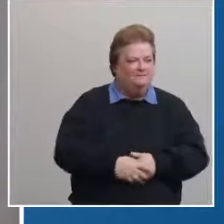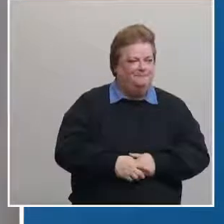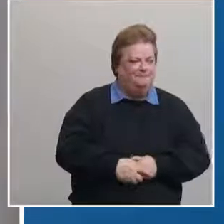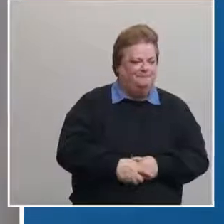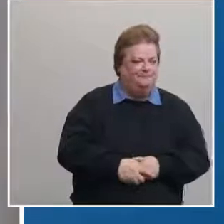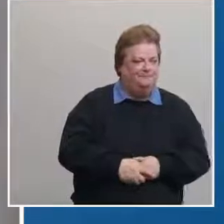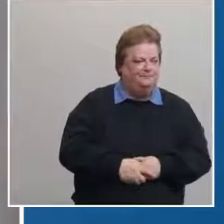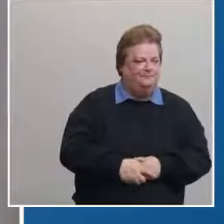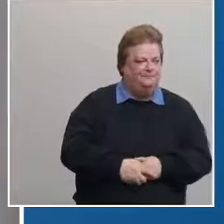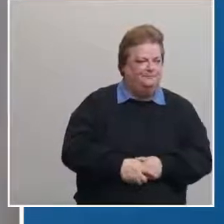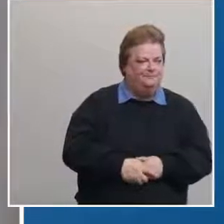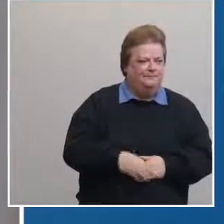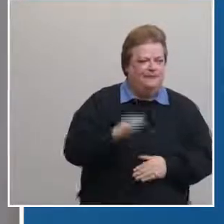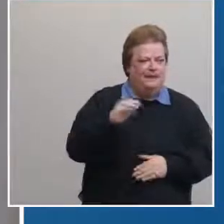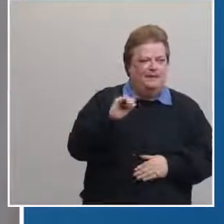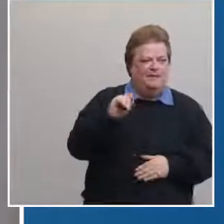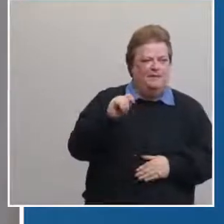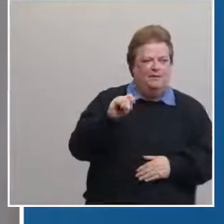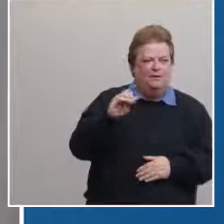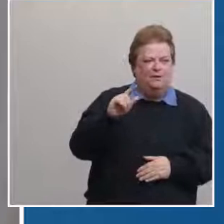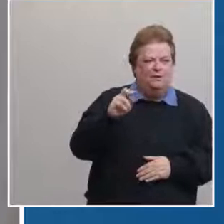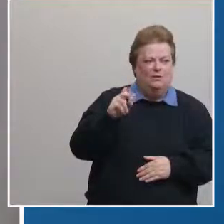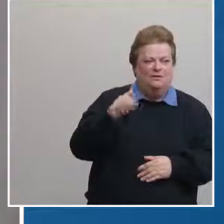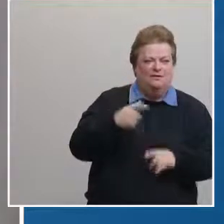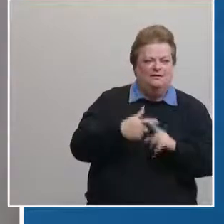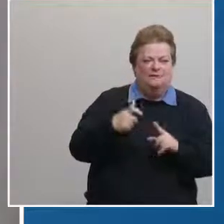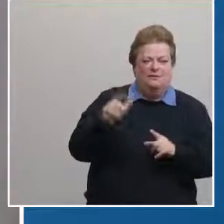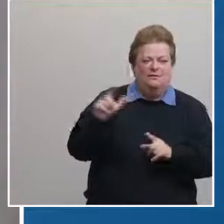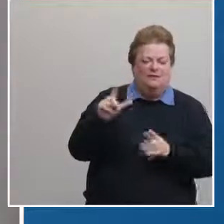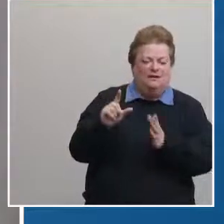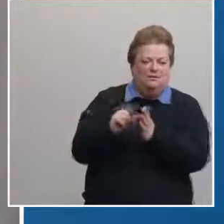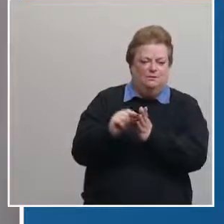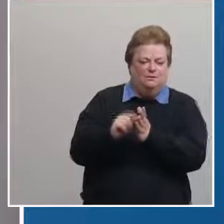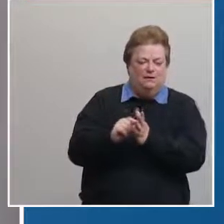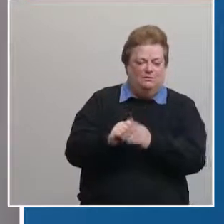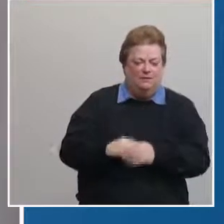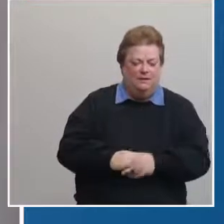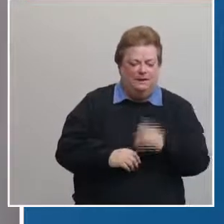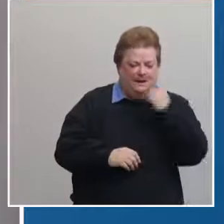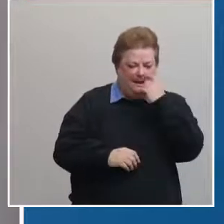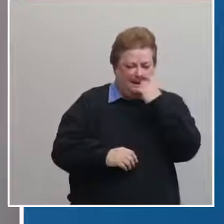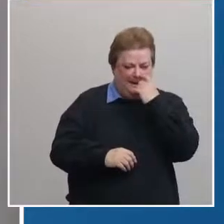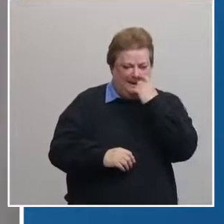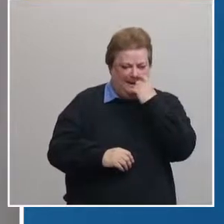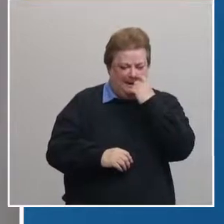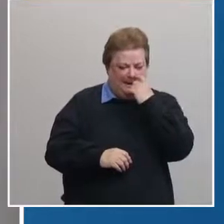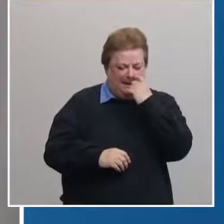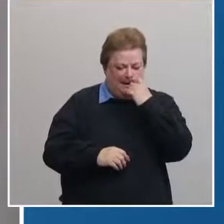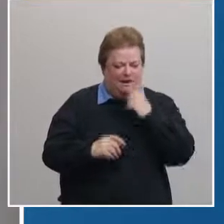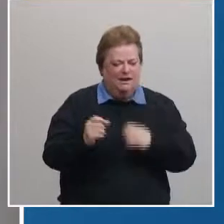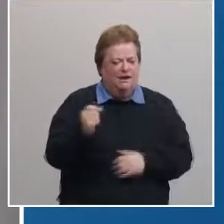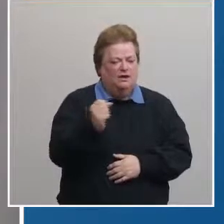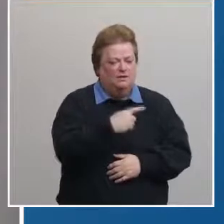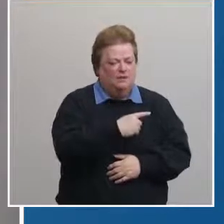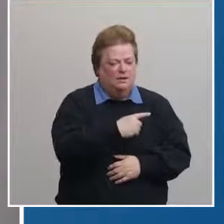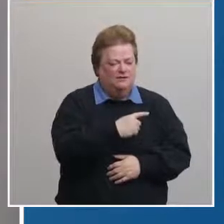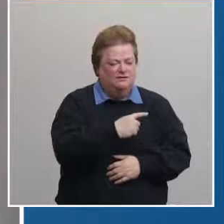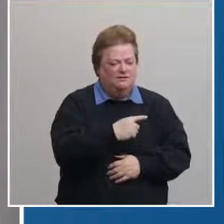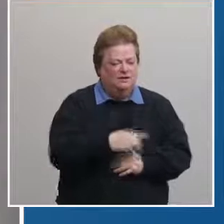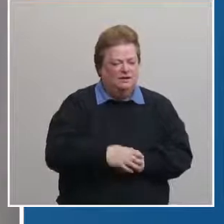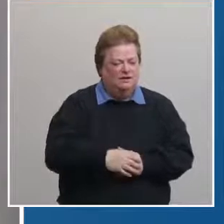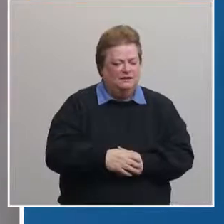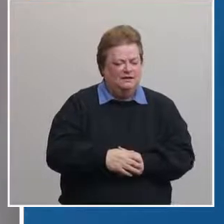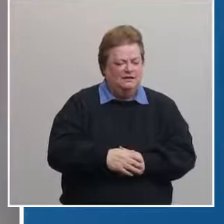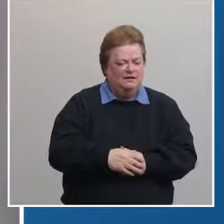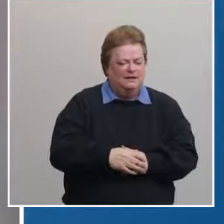hi pat it's matt olberding from the journal star um i've got a question for you regarding ages a lot of the health